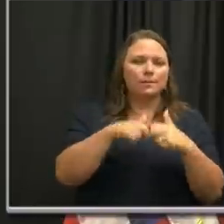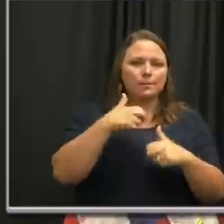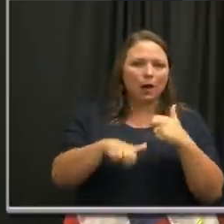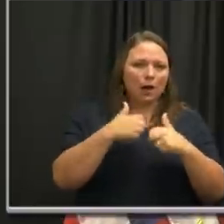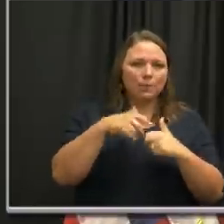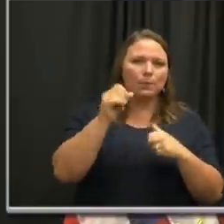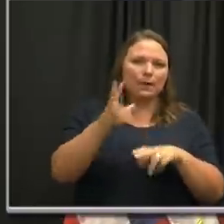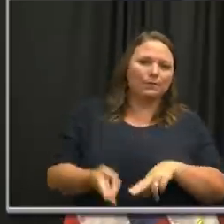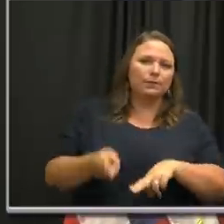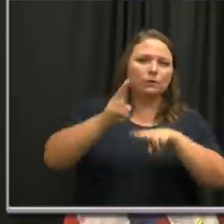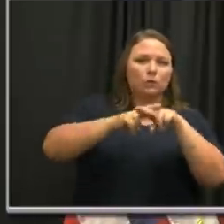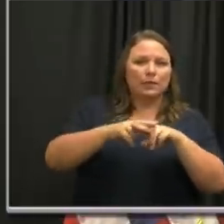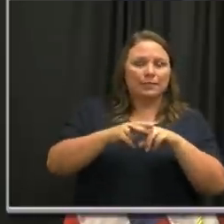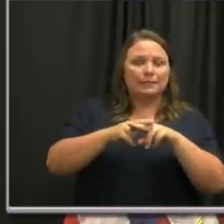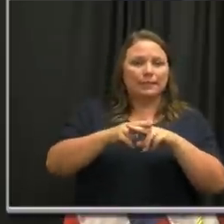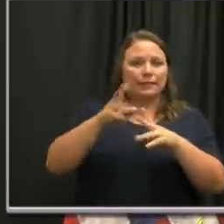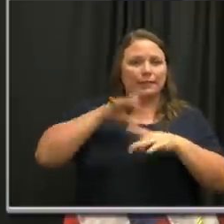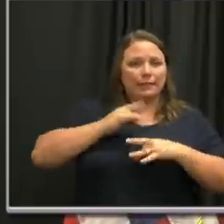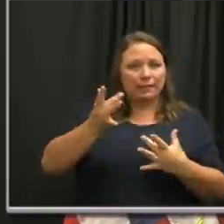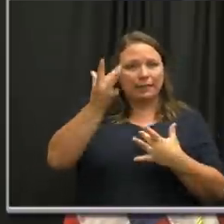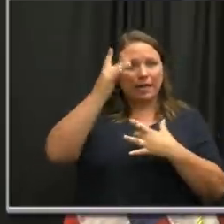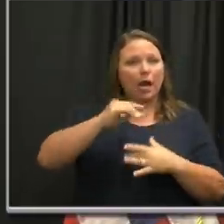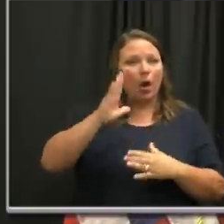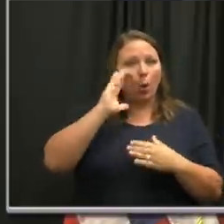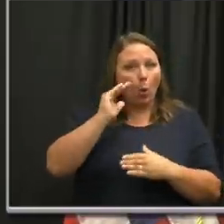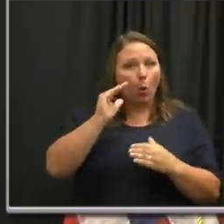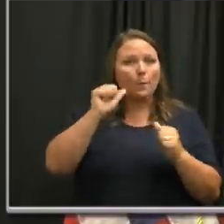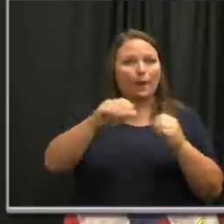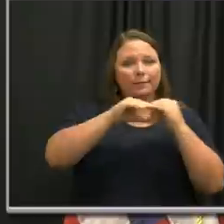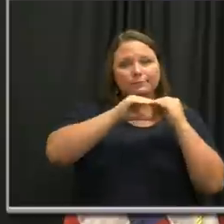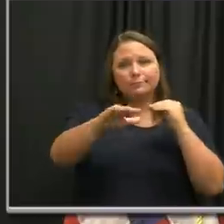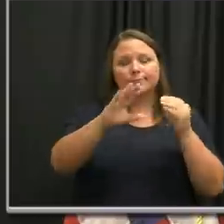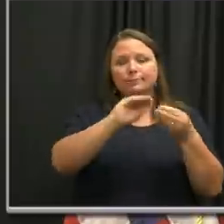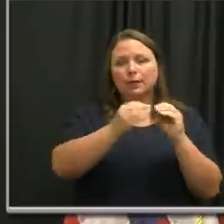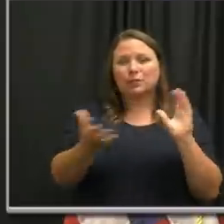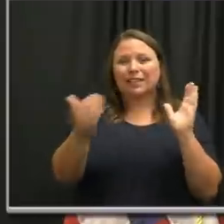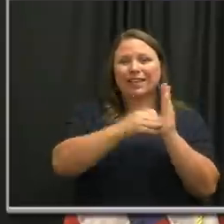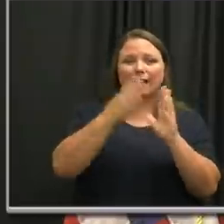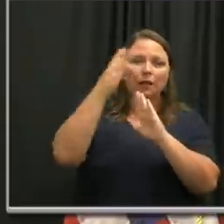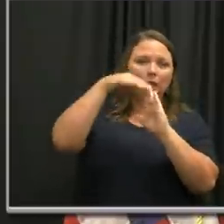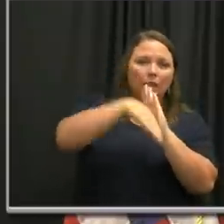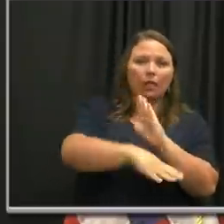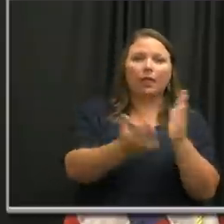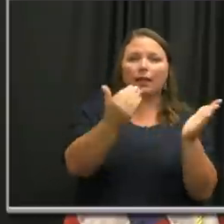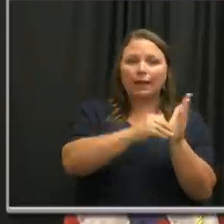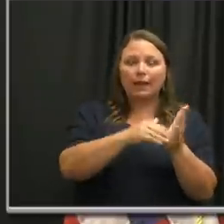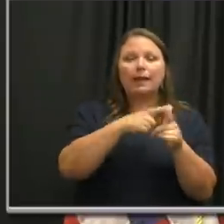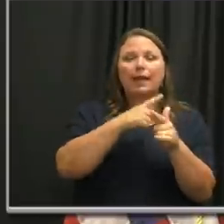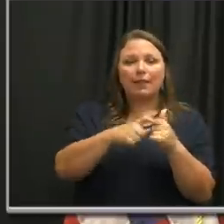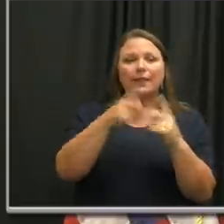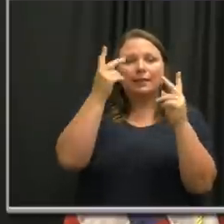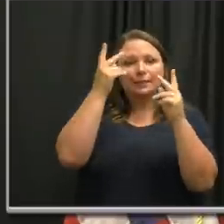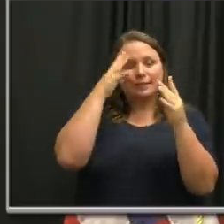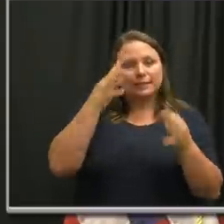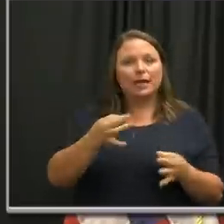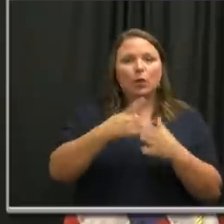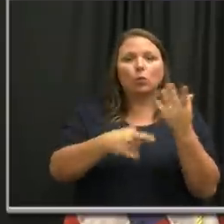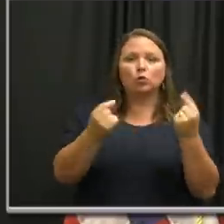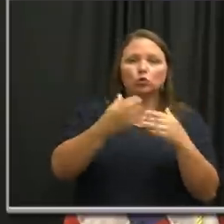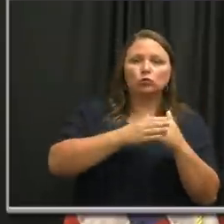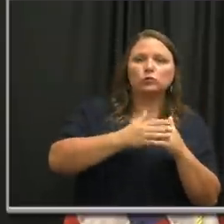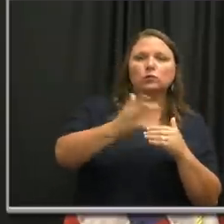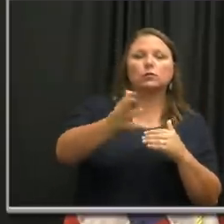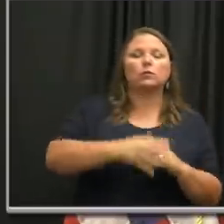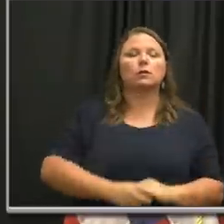of increasing cases. And I hope very quickly we can start seeing a stabilization in our numbers and a downward trend. And then we can look at what should happen